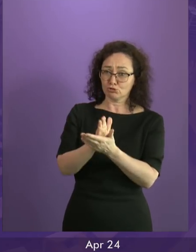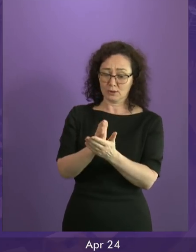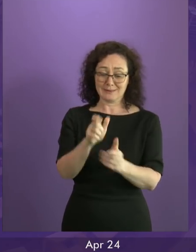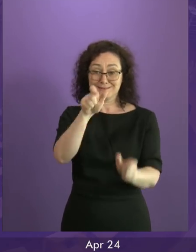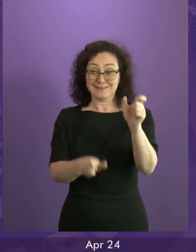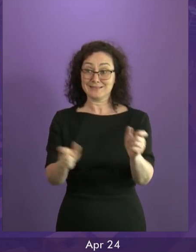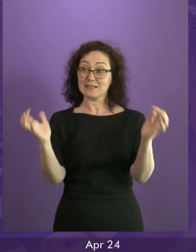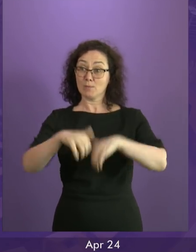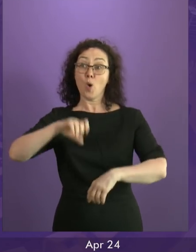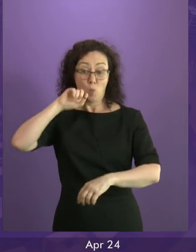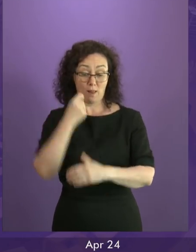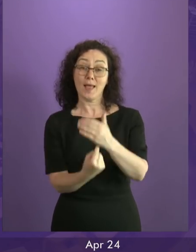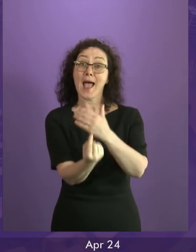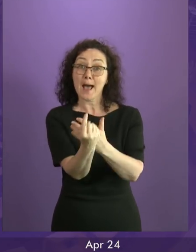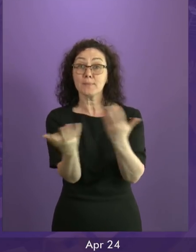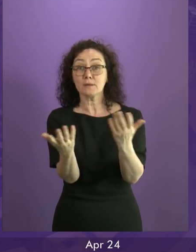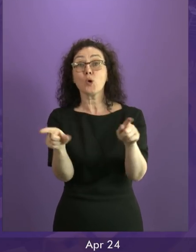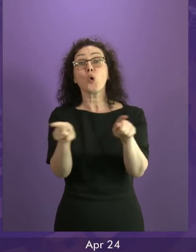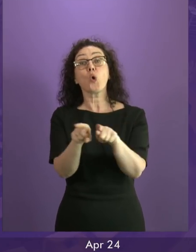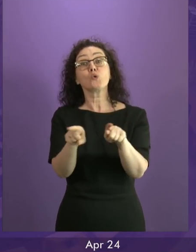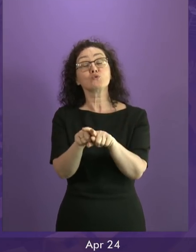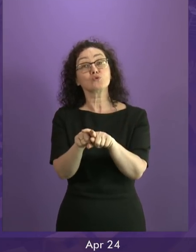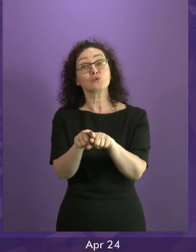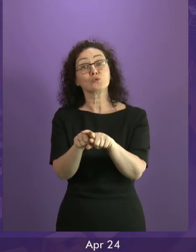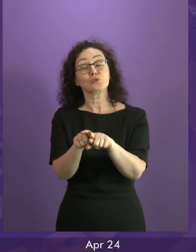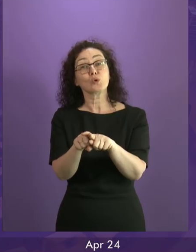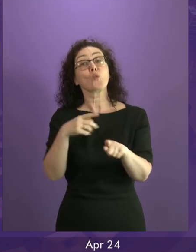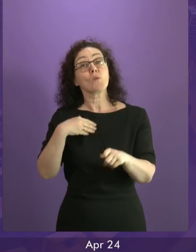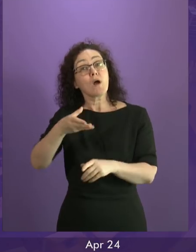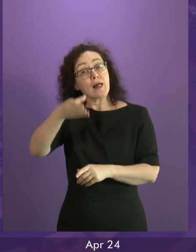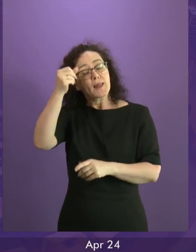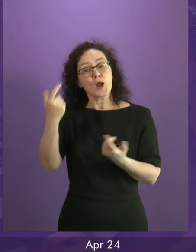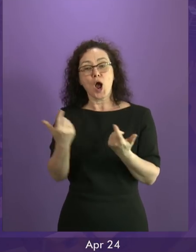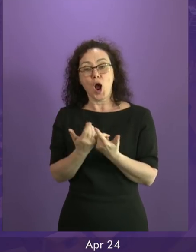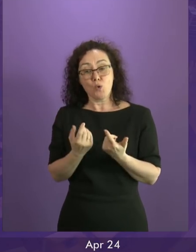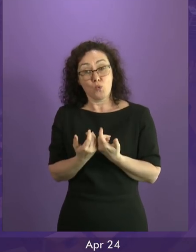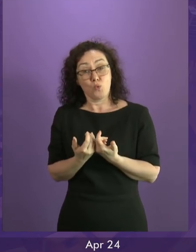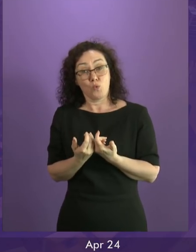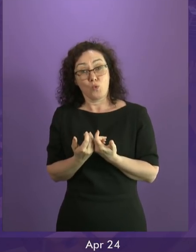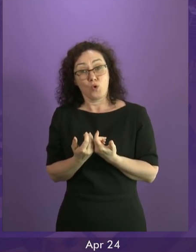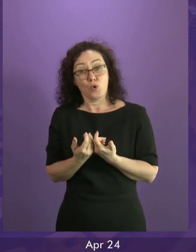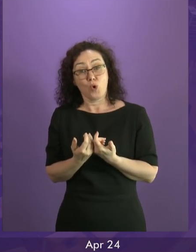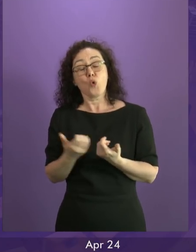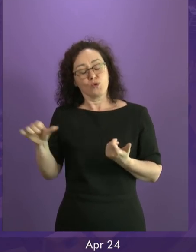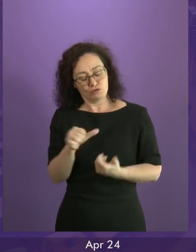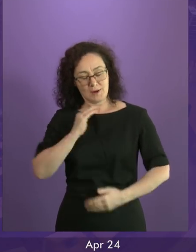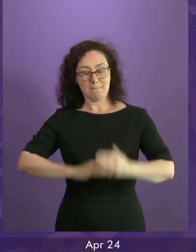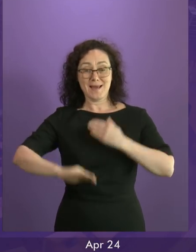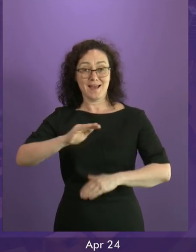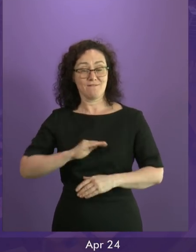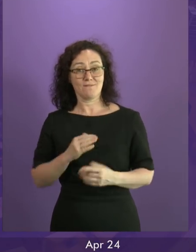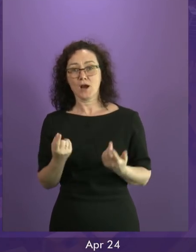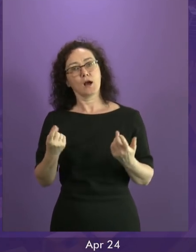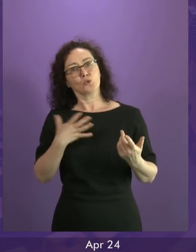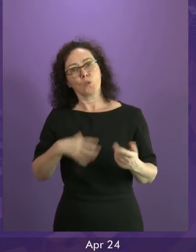Assembly and ensure lessons will be learned in how not to conduct ourselves as so disastrously demonstrated by Brexiteers in this